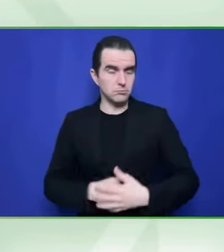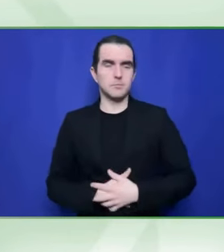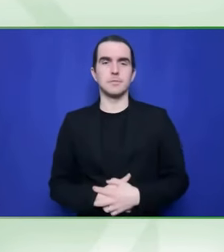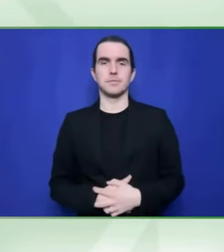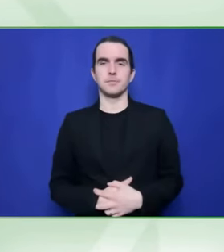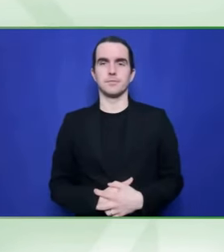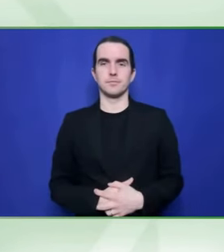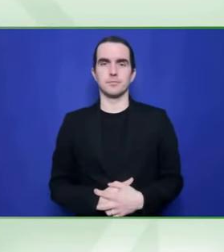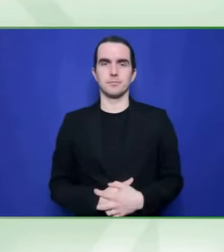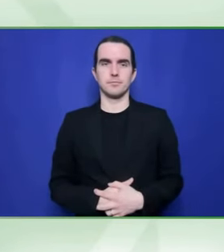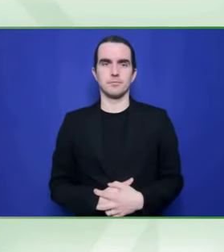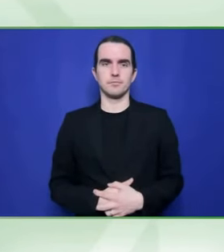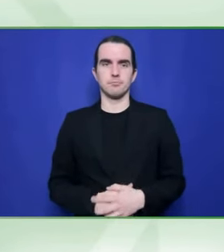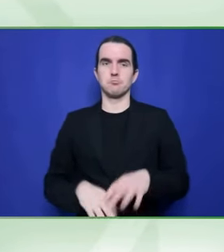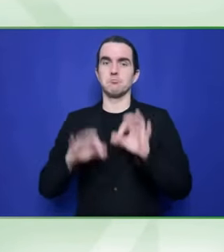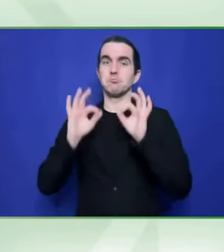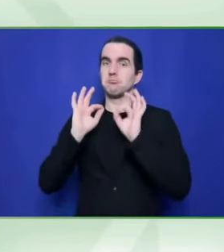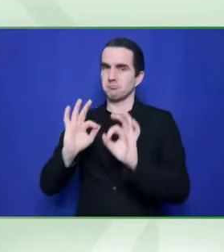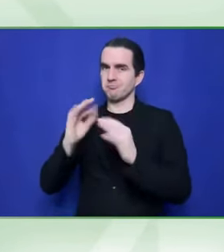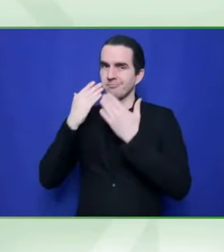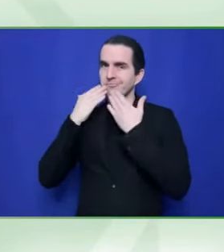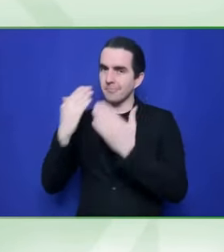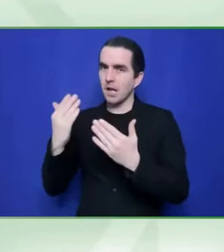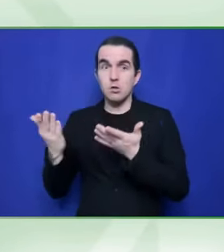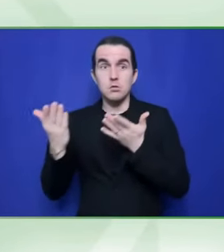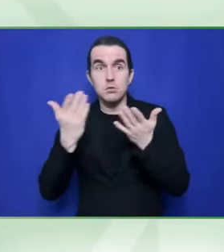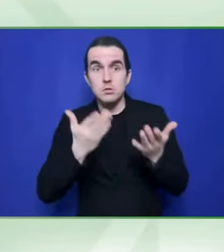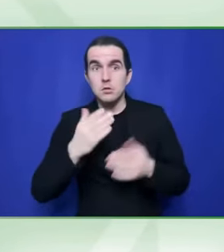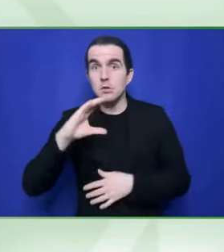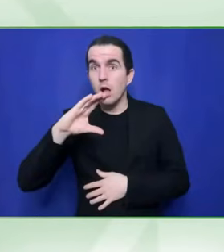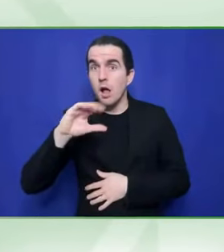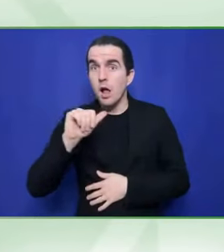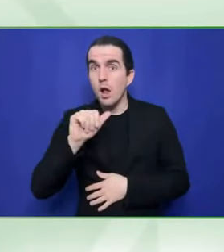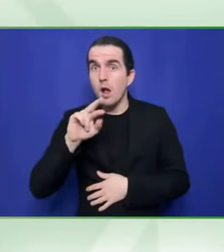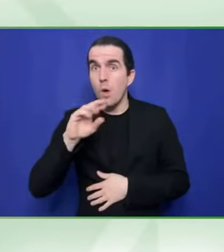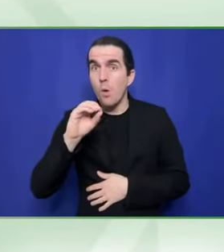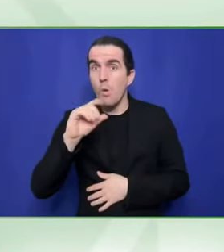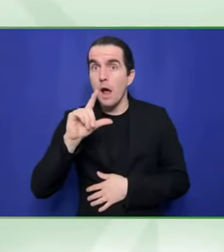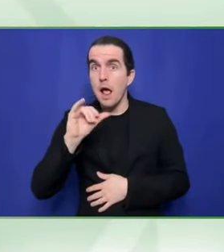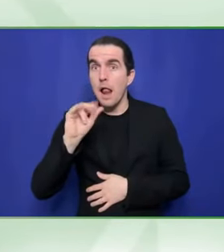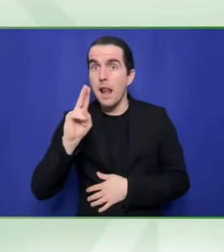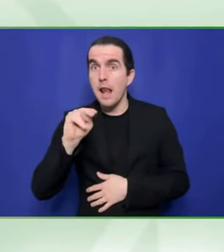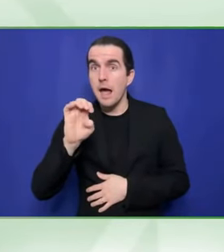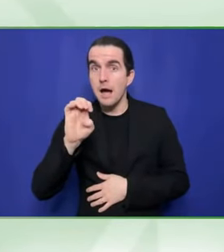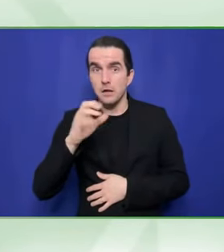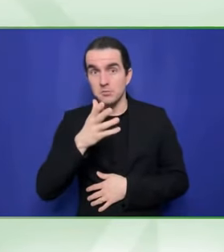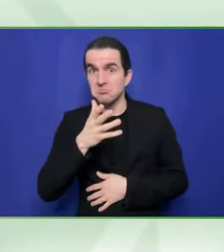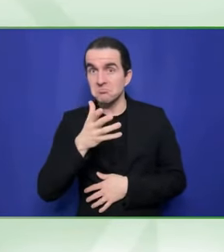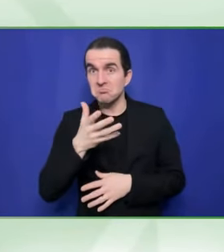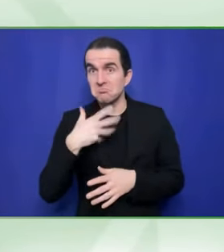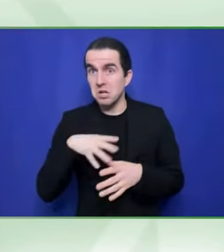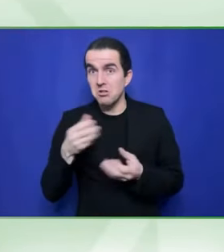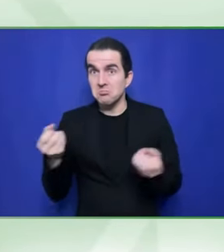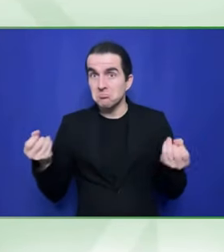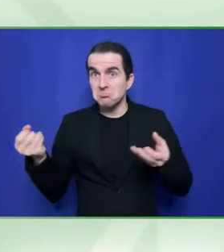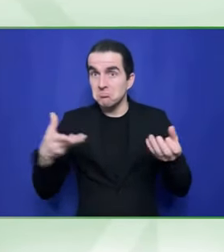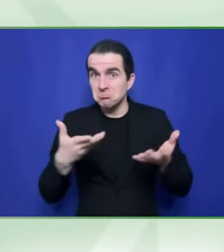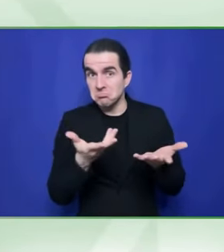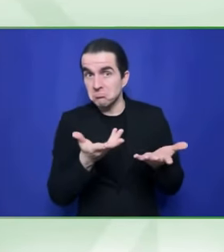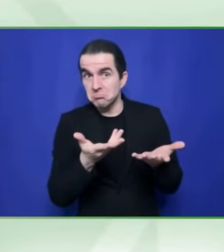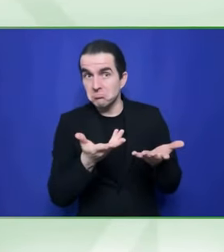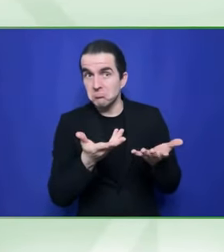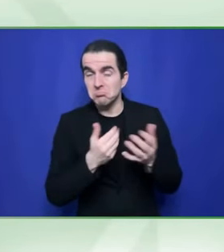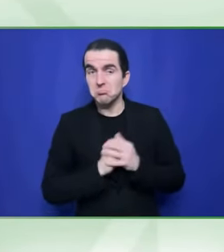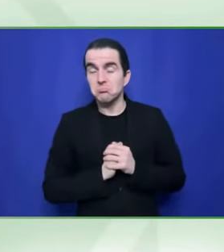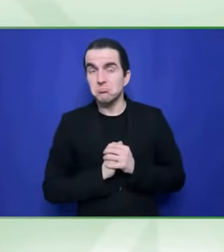this is so hard because I'm often accused of being too optimistic sometimes or too positive. Maybe people don't